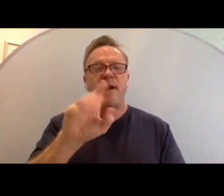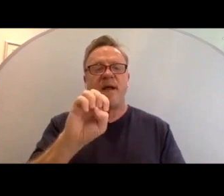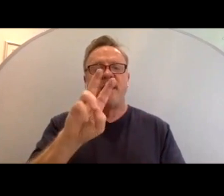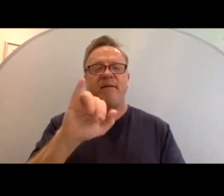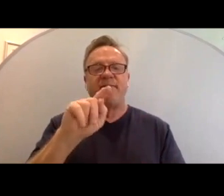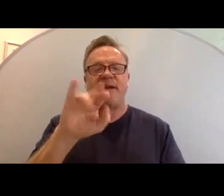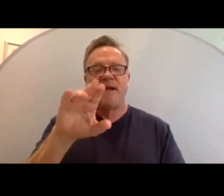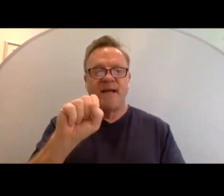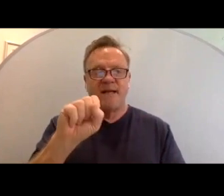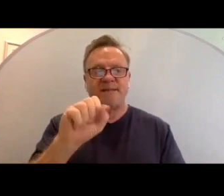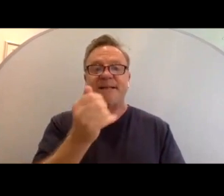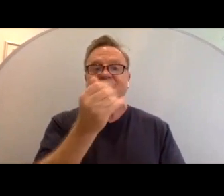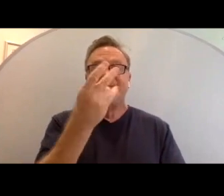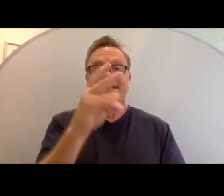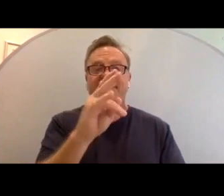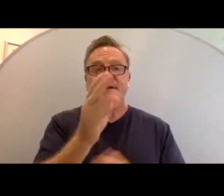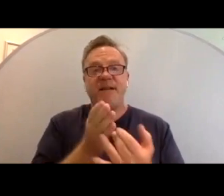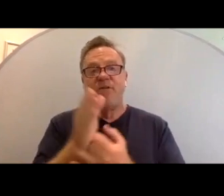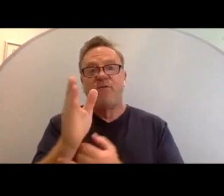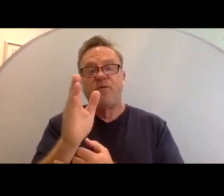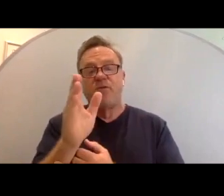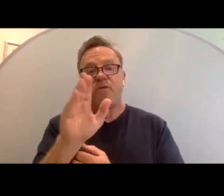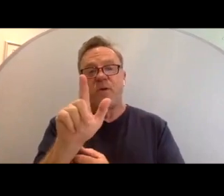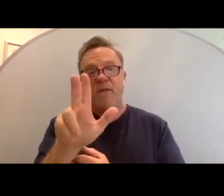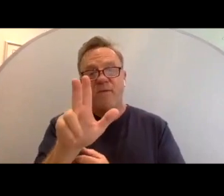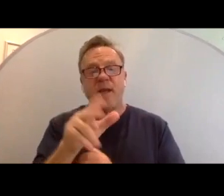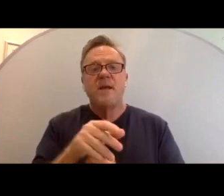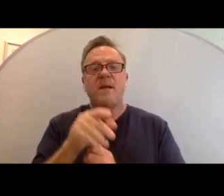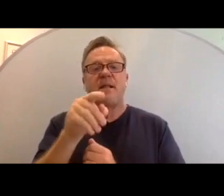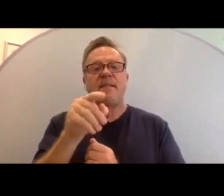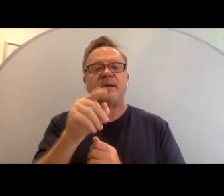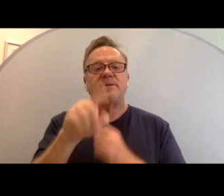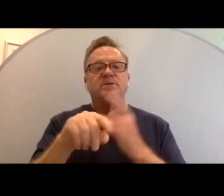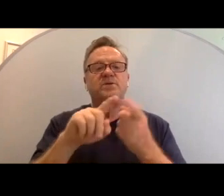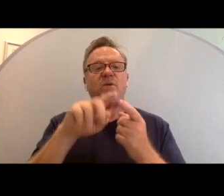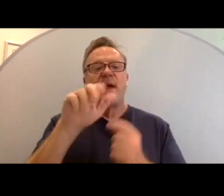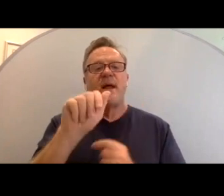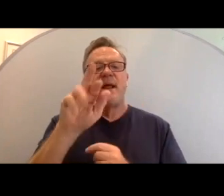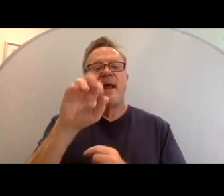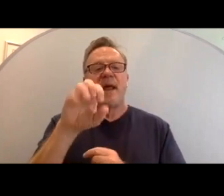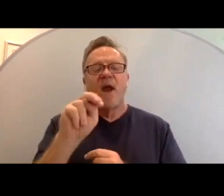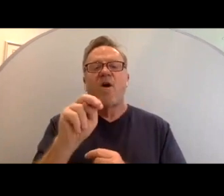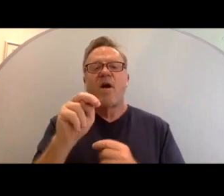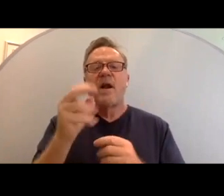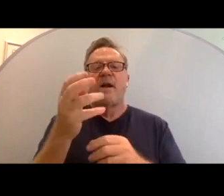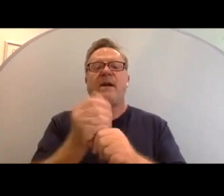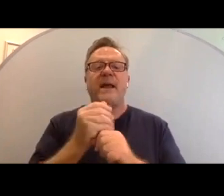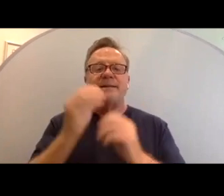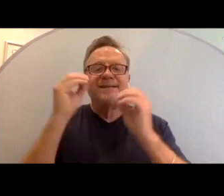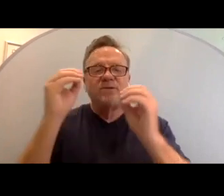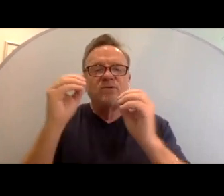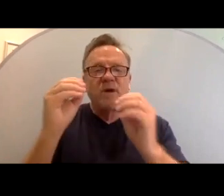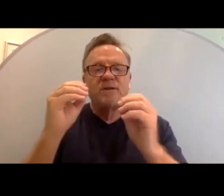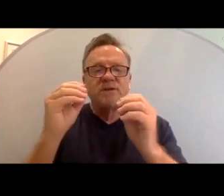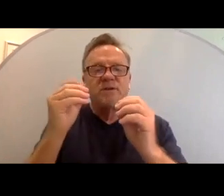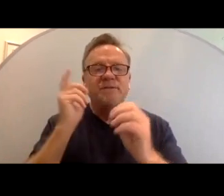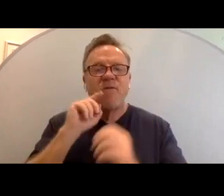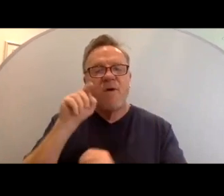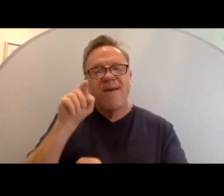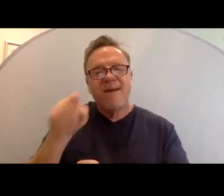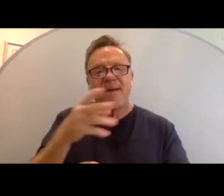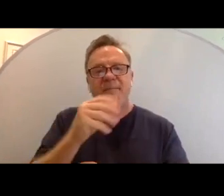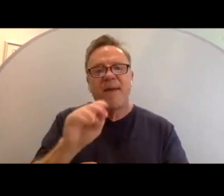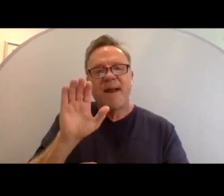17 through 23. And this is when Aaron is getting instructions for him and